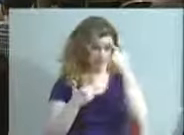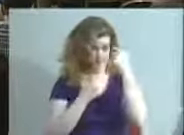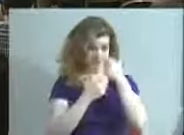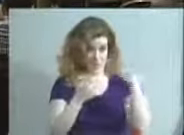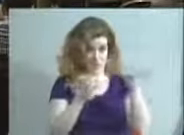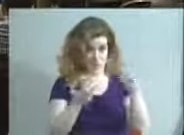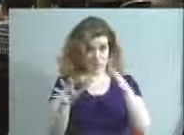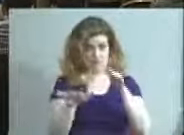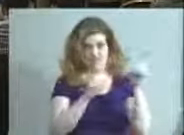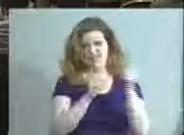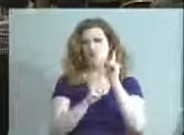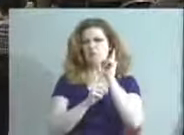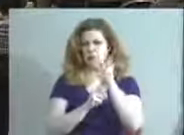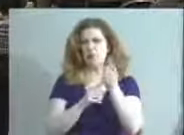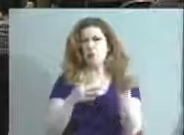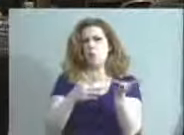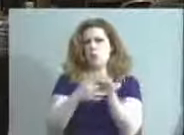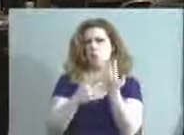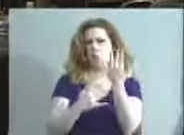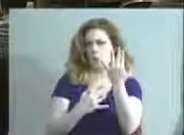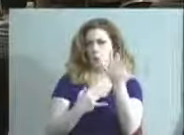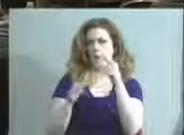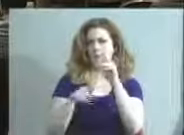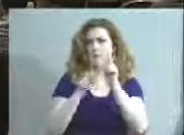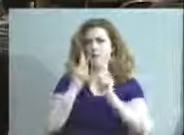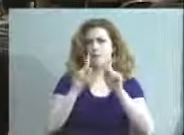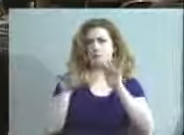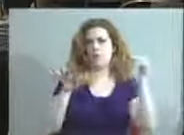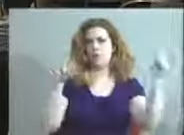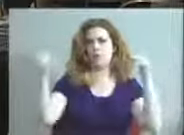So all right, we'll take just about a minute while people walk out.